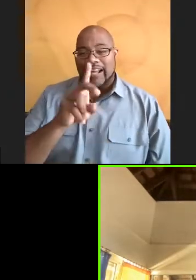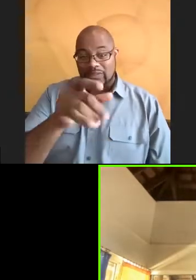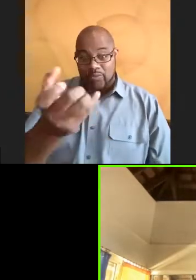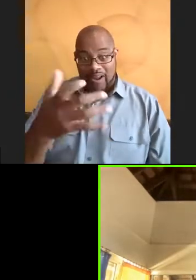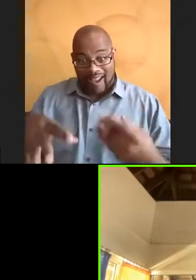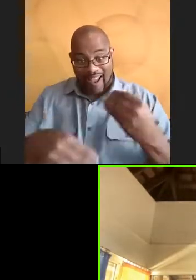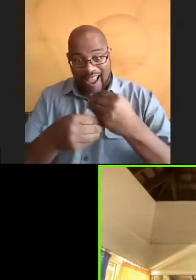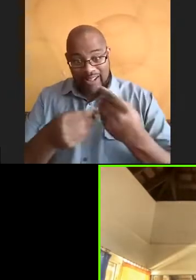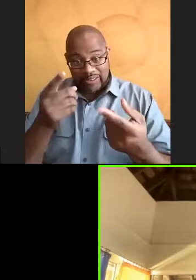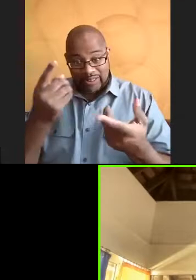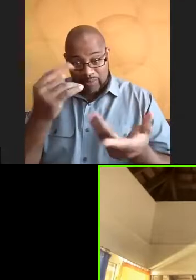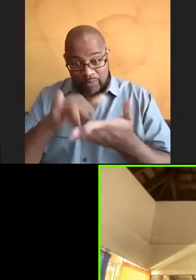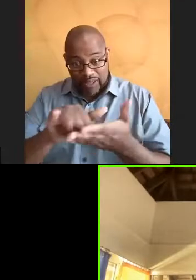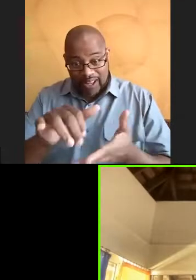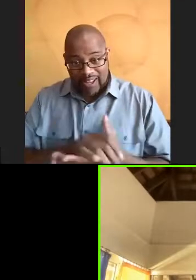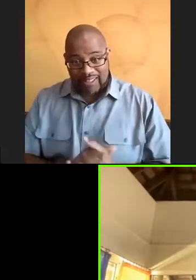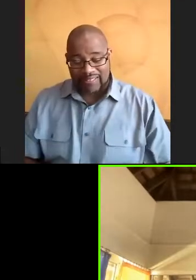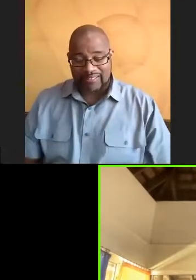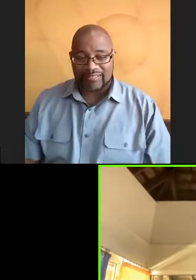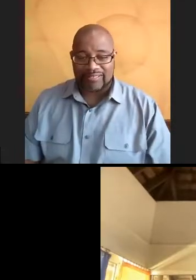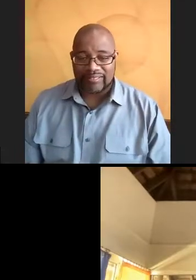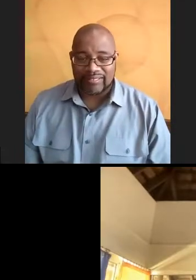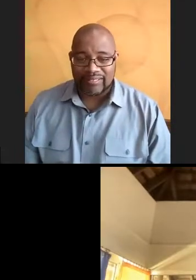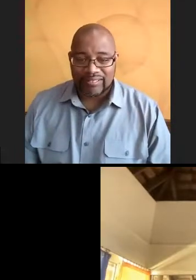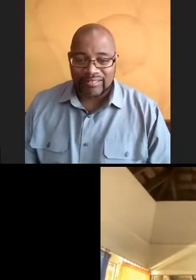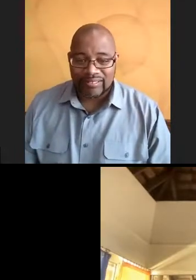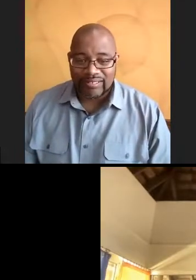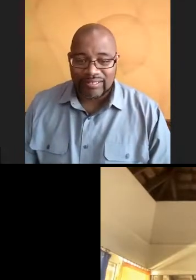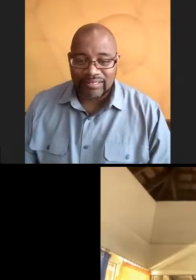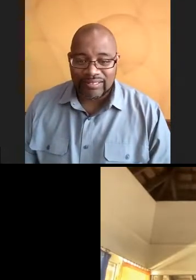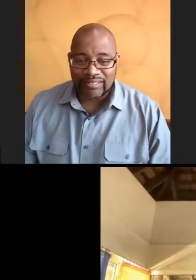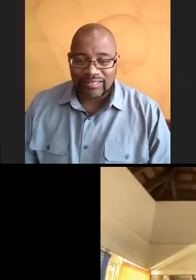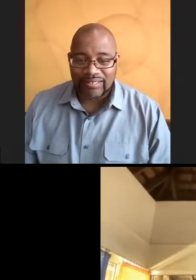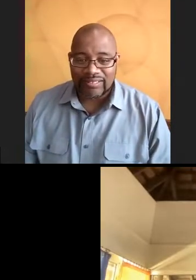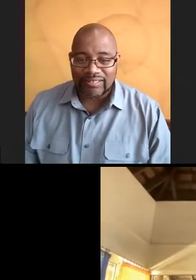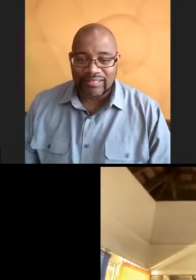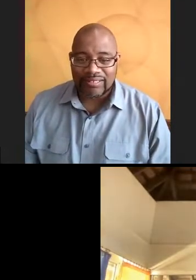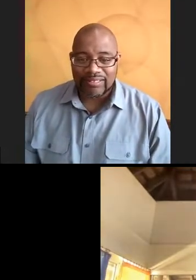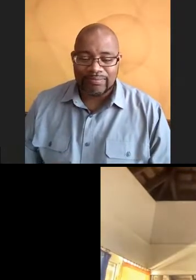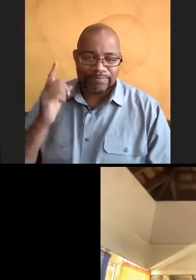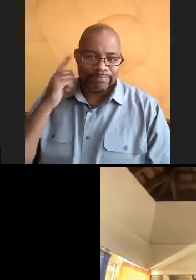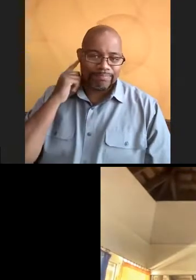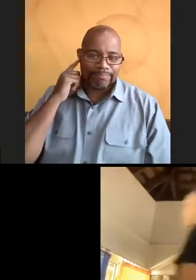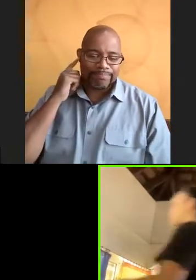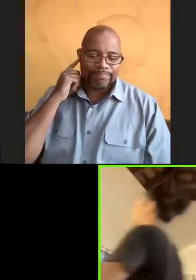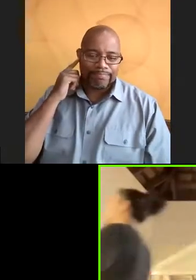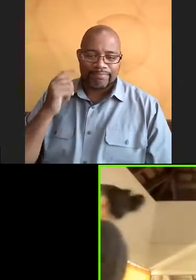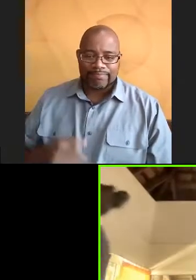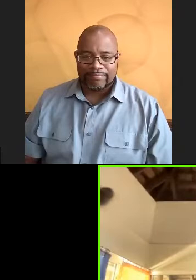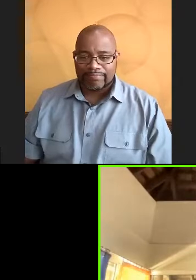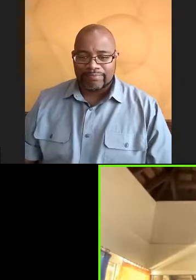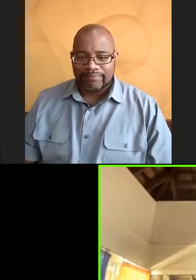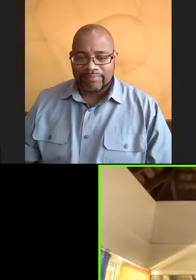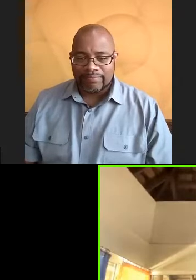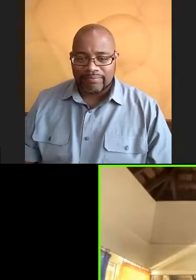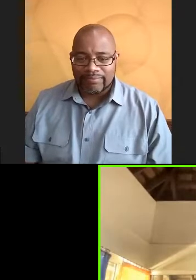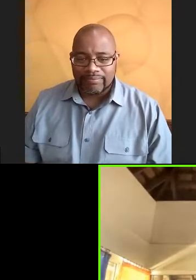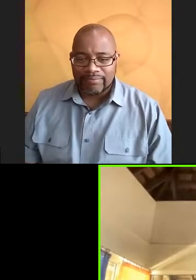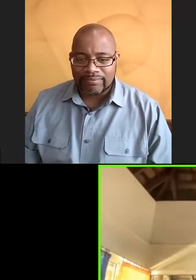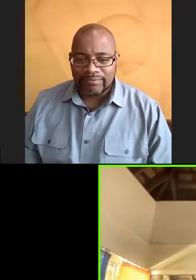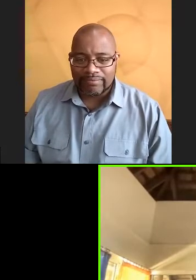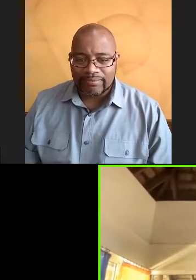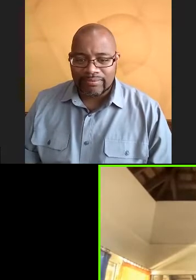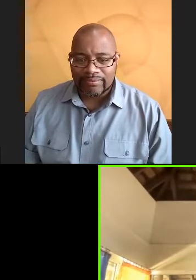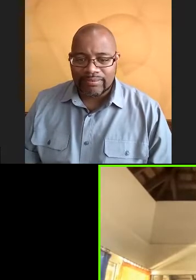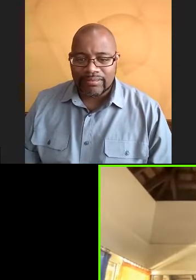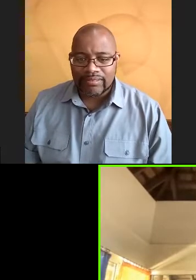anything to that. So, at least right now, we're still in undergrad. I know there's a lot of programs for